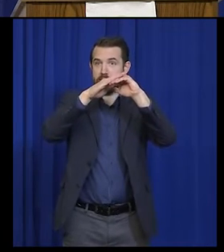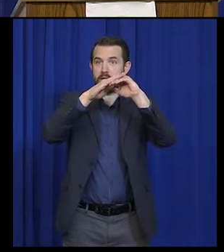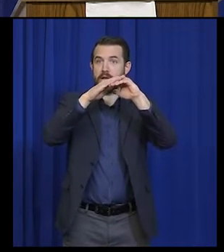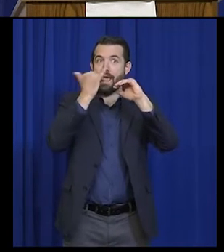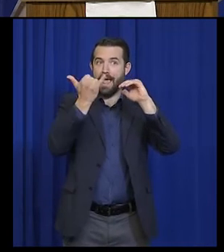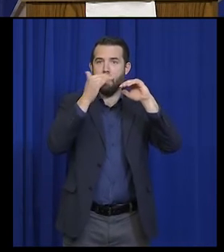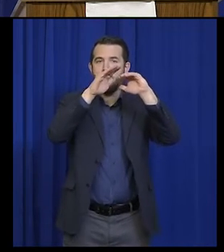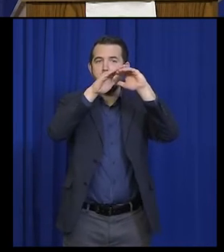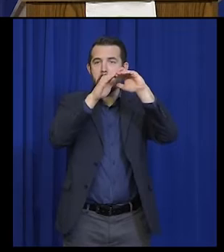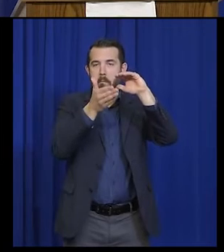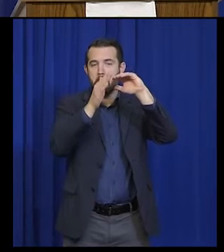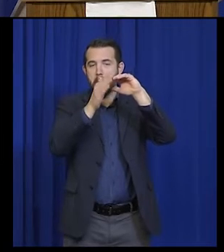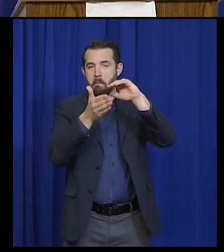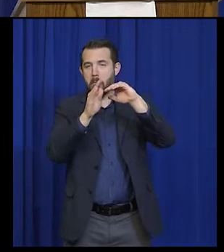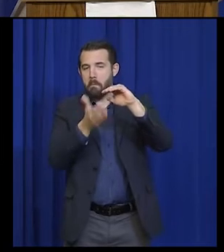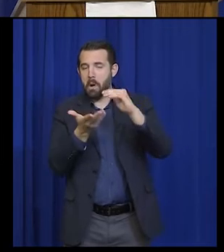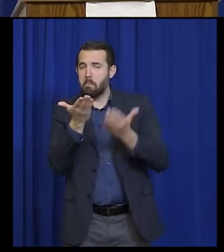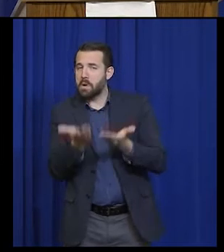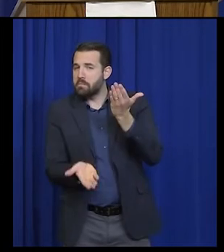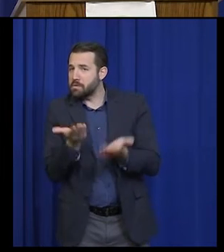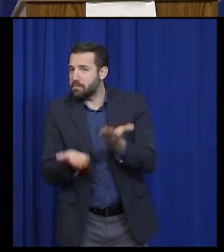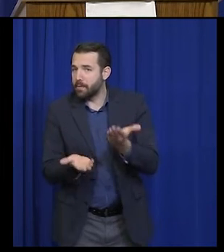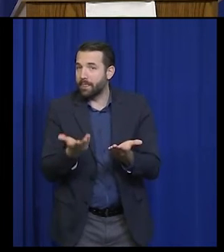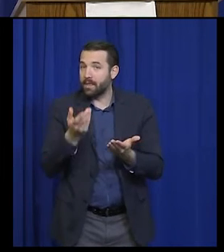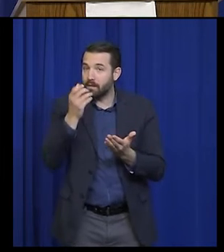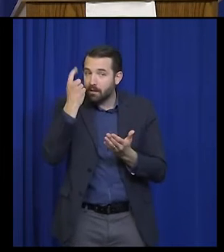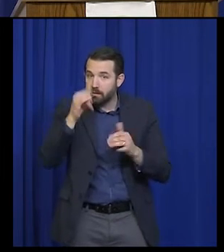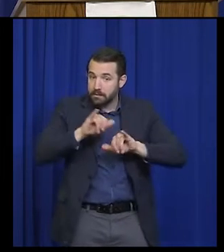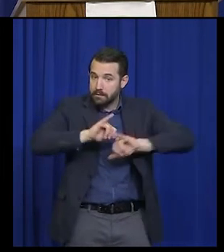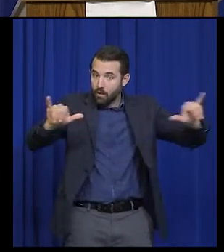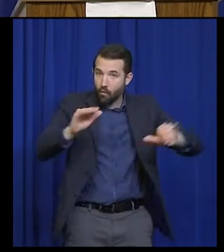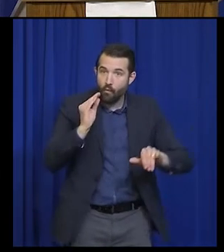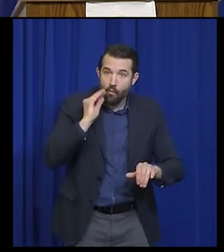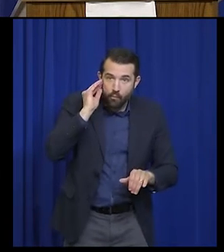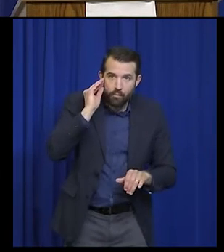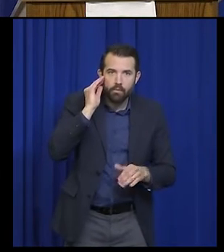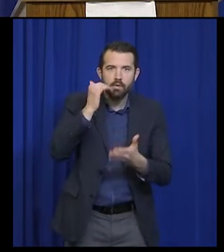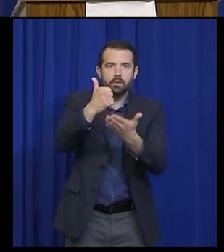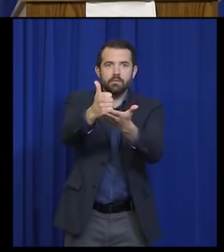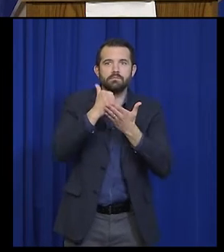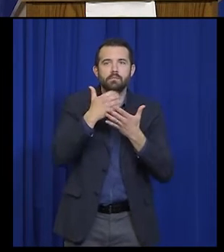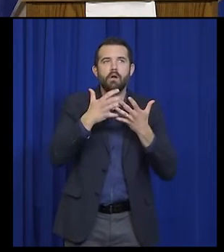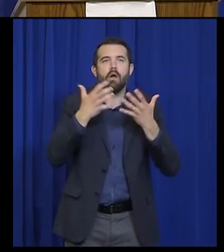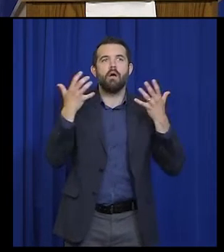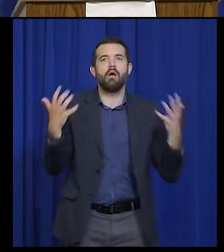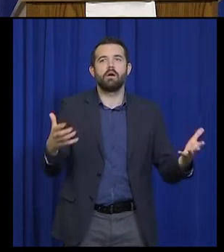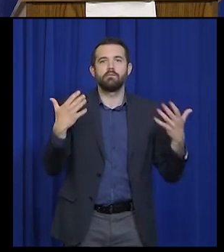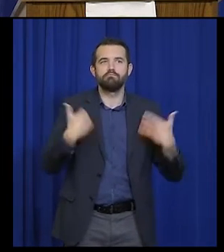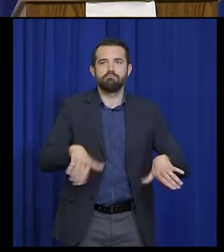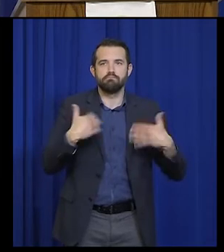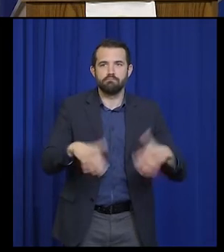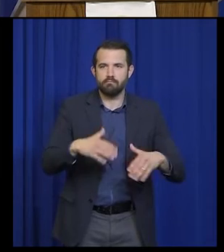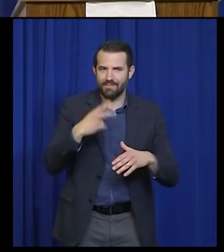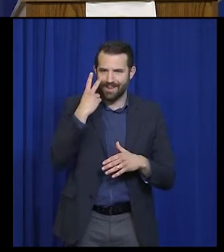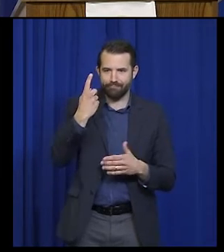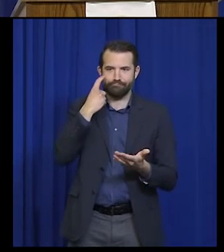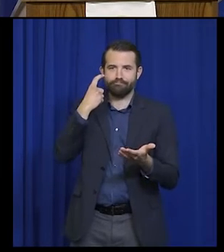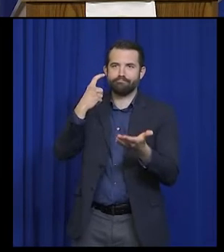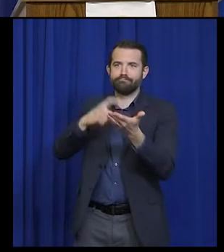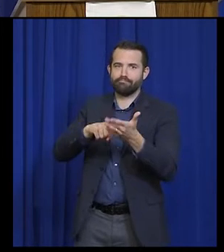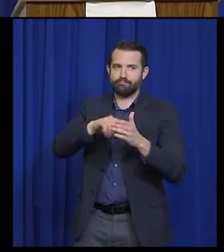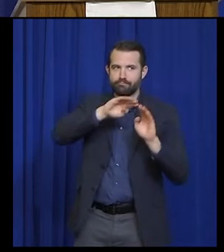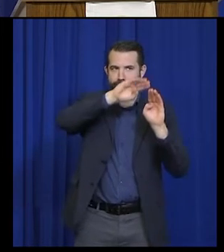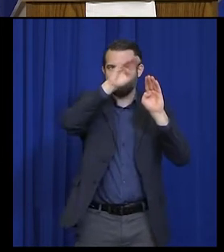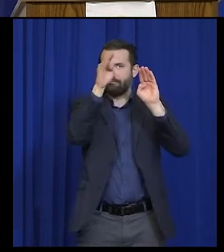flattening the curve is having an effect, not just with COVID-19, but with other respiratory illnesses, including COVID